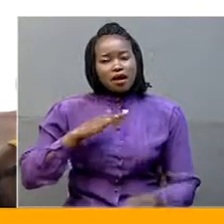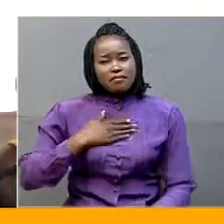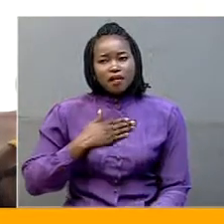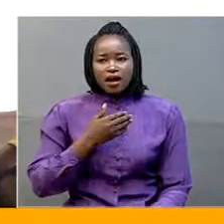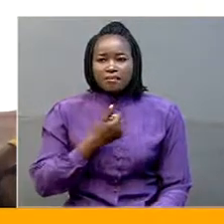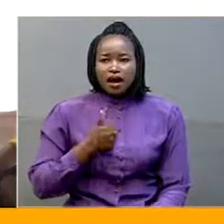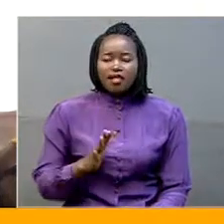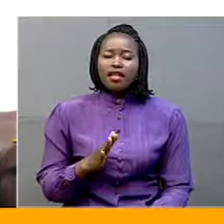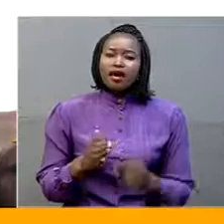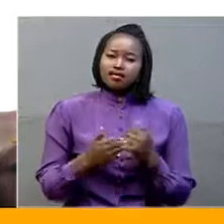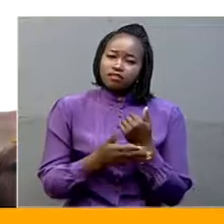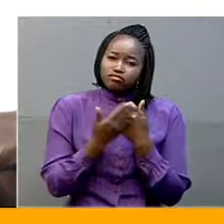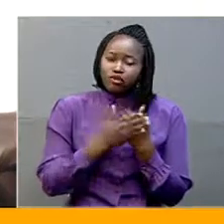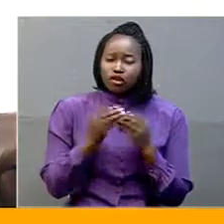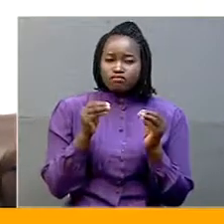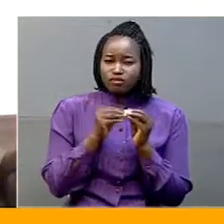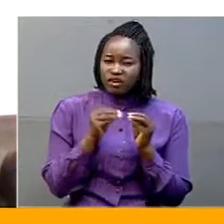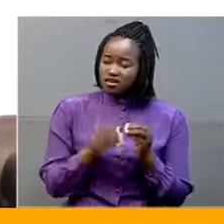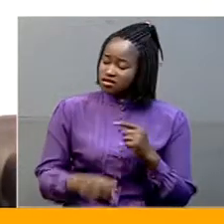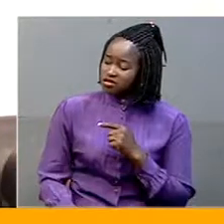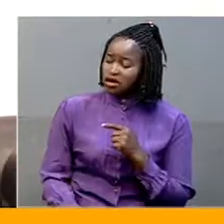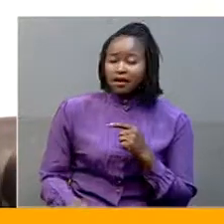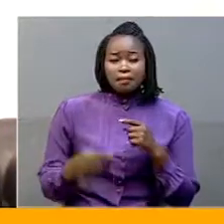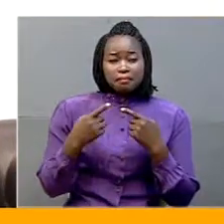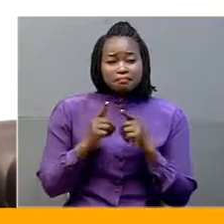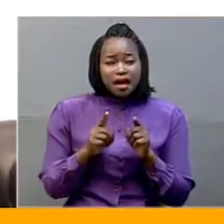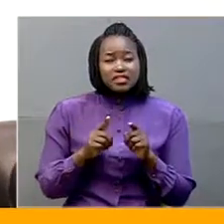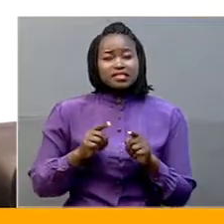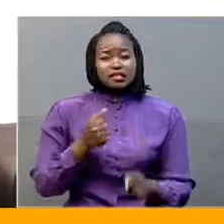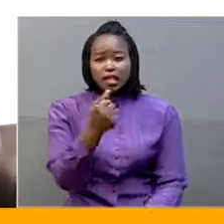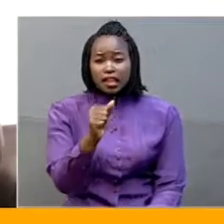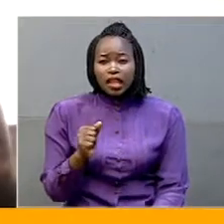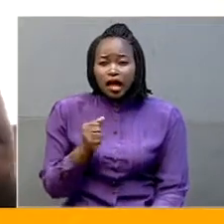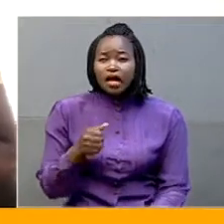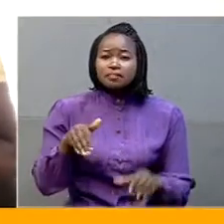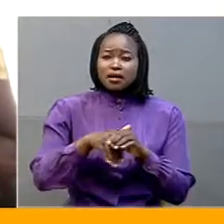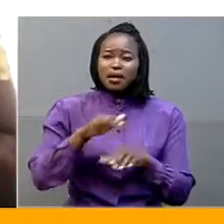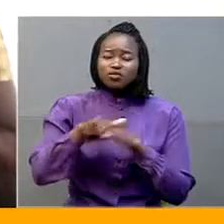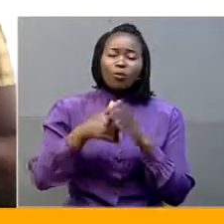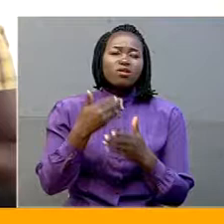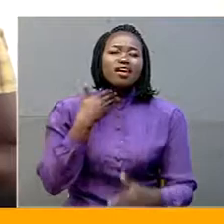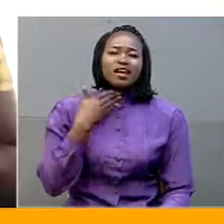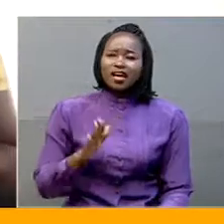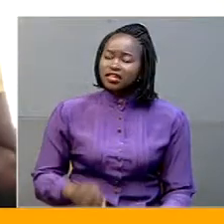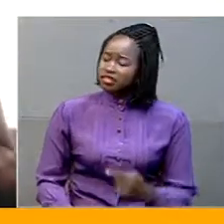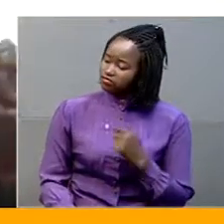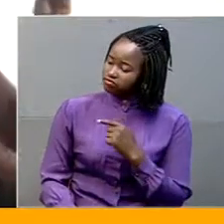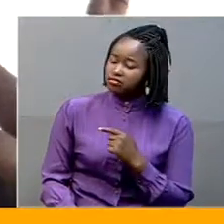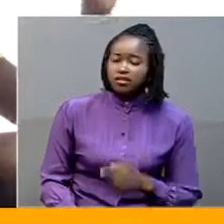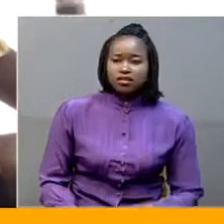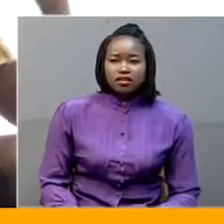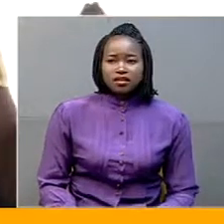of this boy, but people, the clan members, they hate him. They don't want to see him at home because that they can